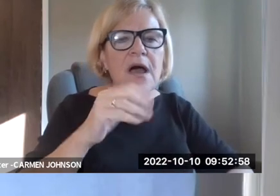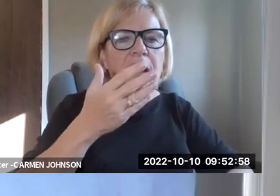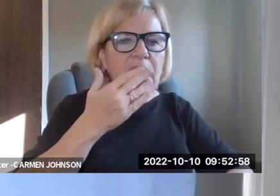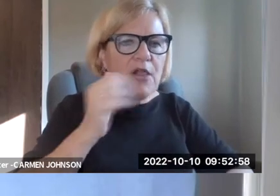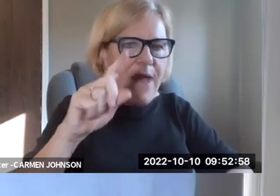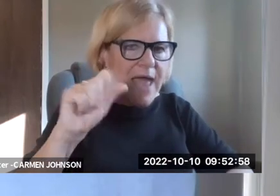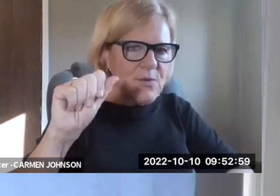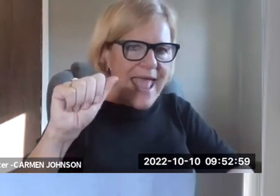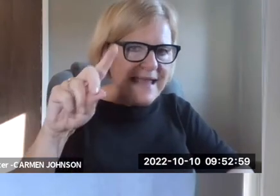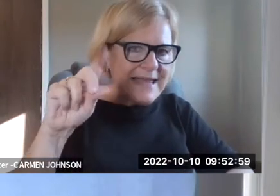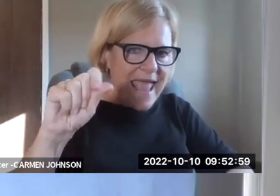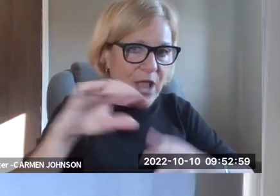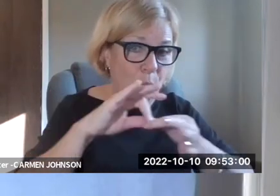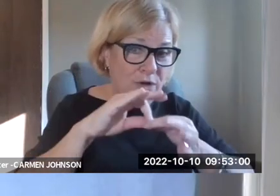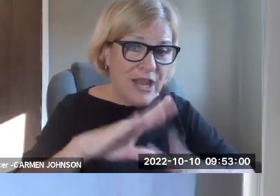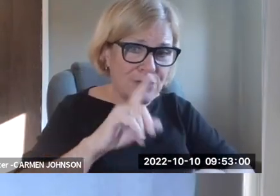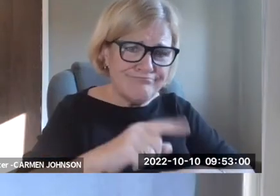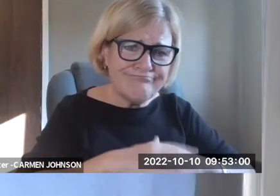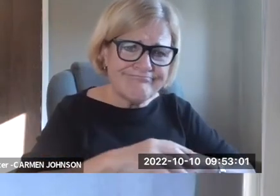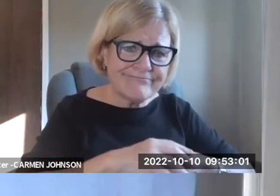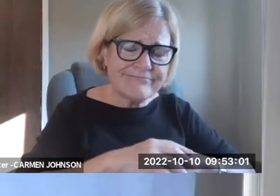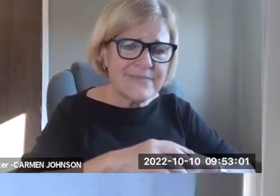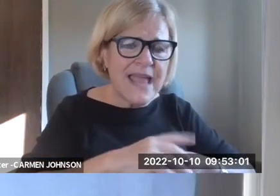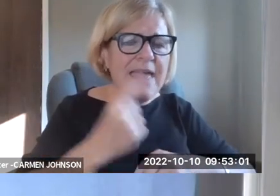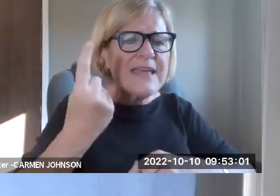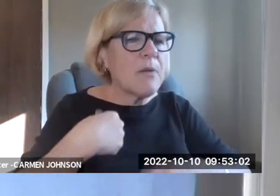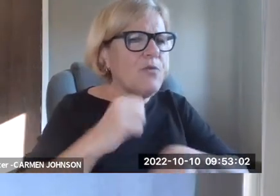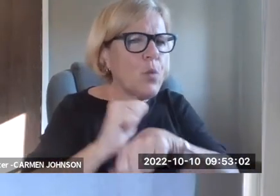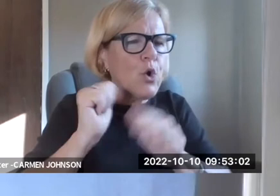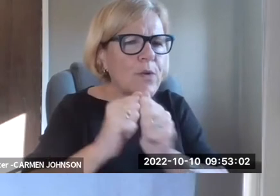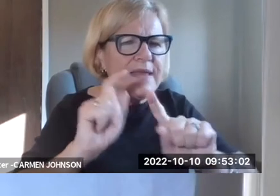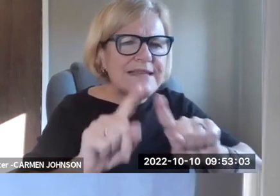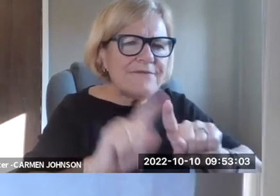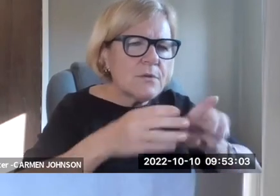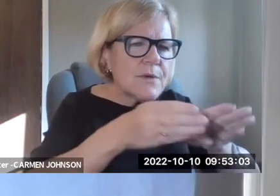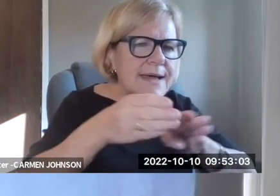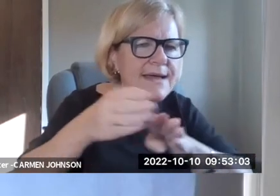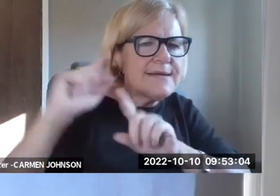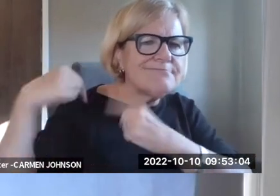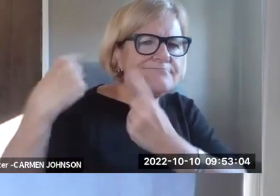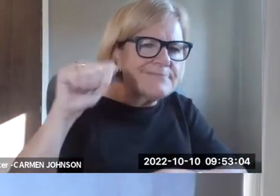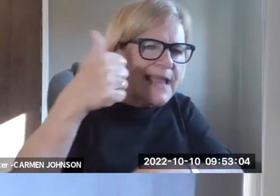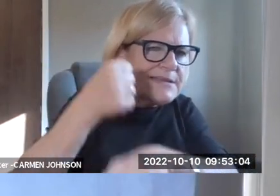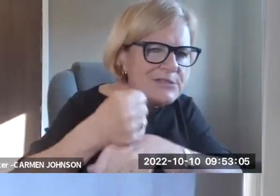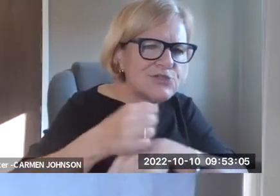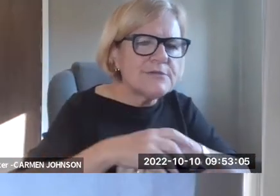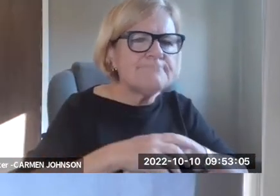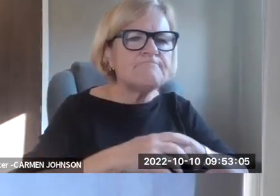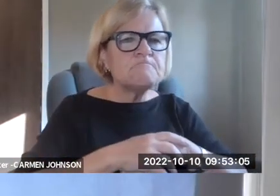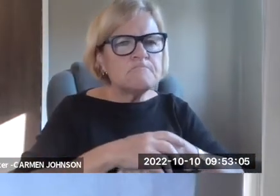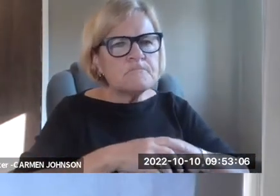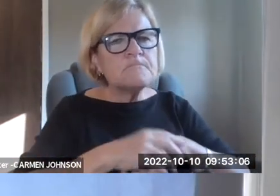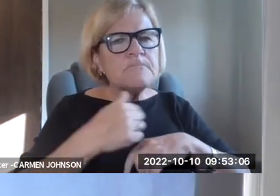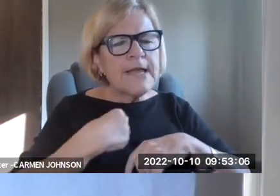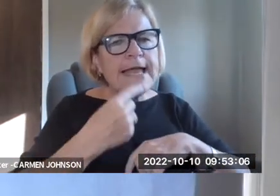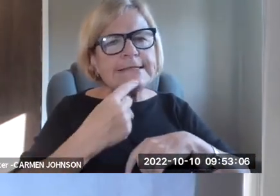the, um, knowledge and approach of the aid of Colorado's ADA coordinator, to be totally honest. And